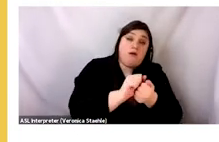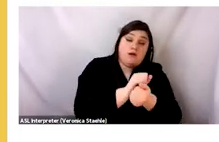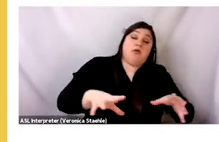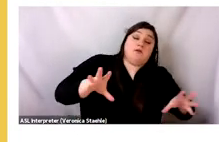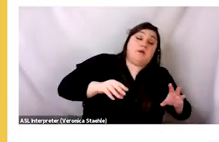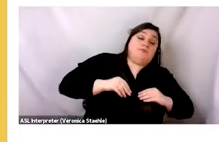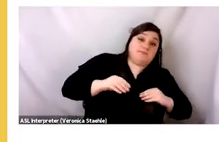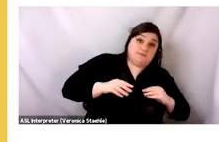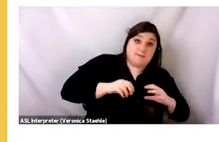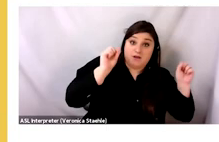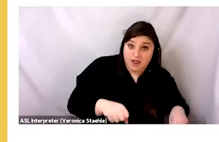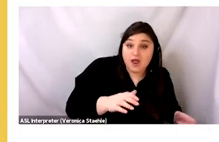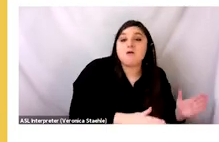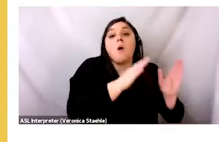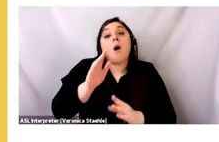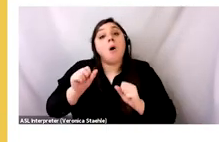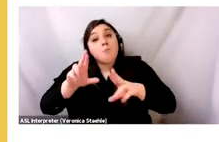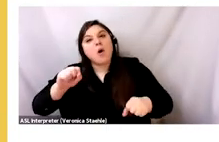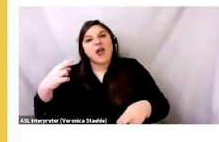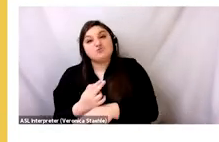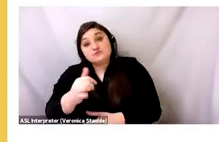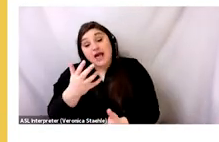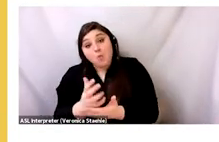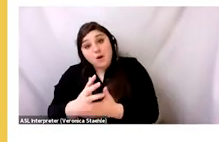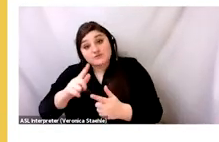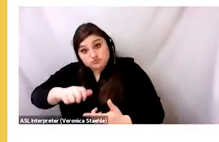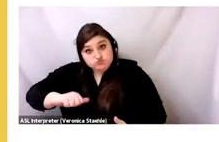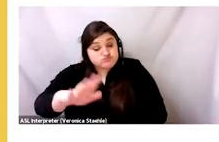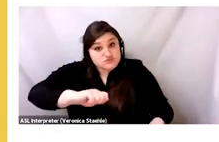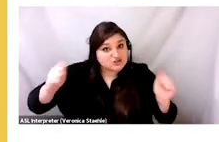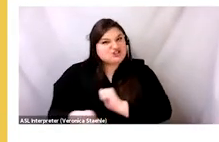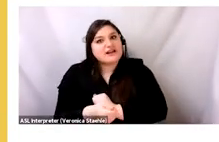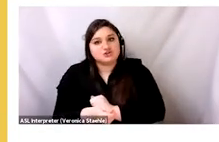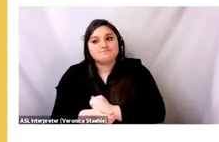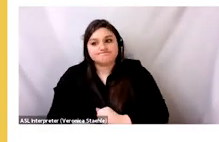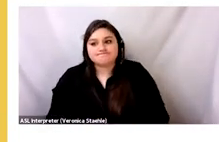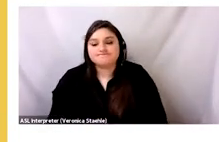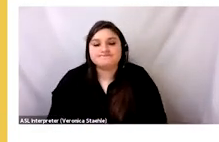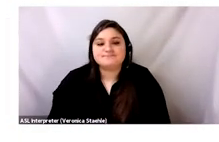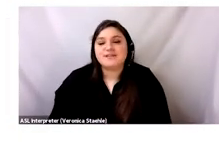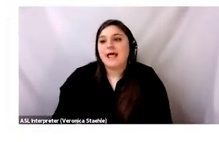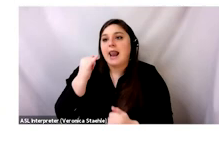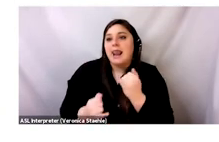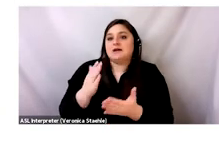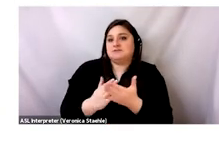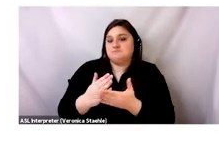of colonialism and greenwashing, or waste will serve as an opportunity for greater reckoning and for reparation.